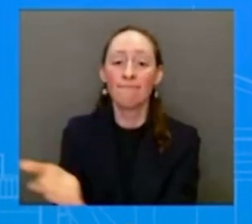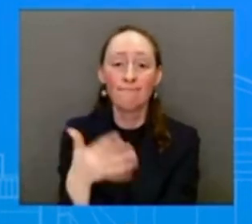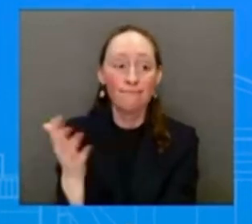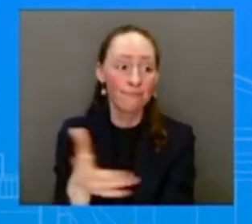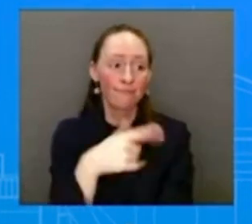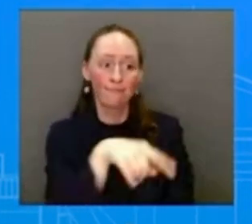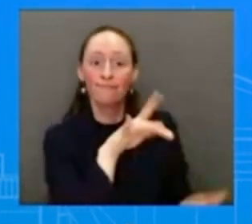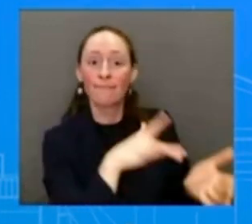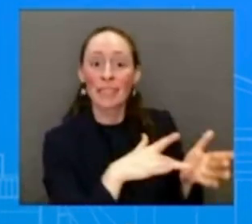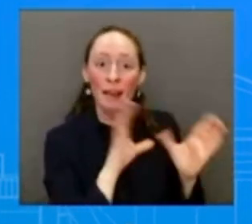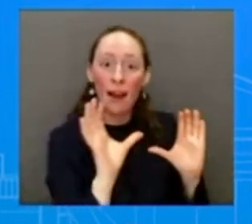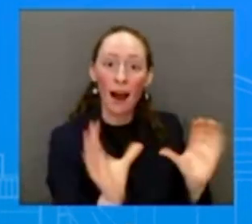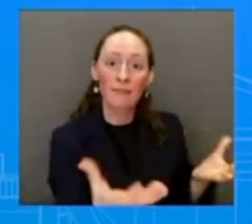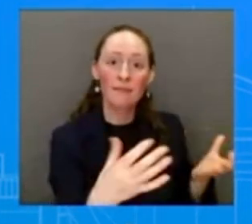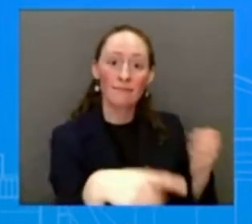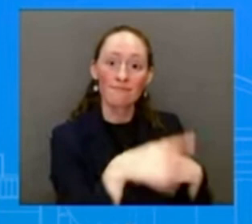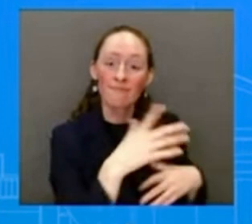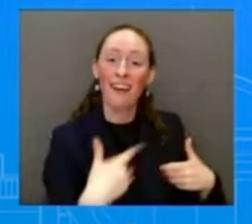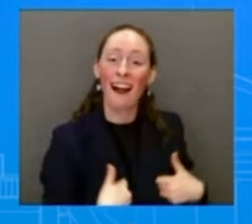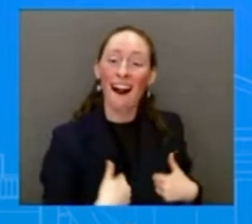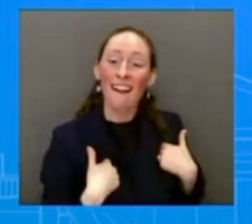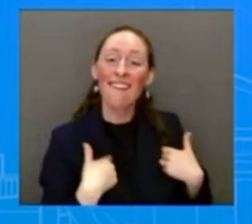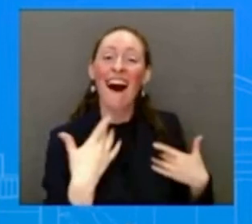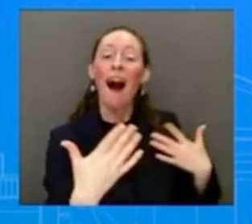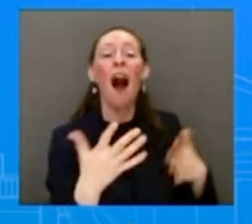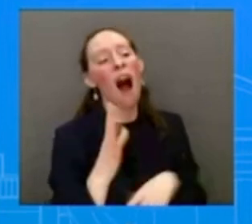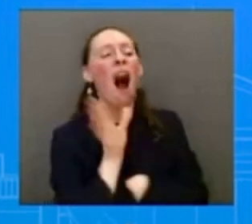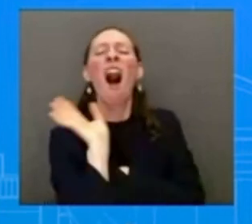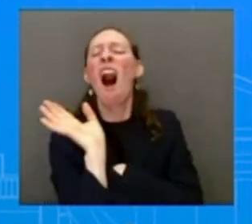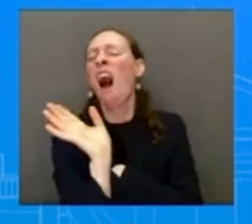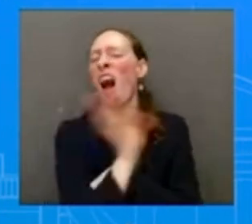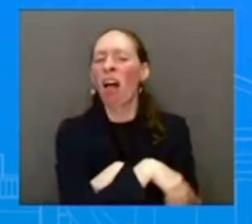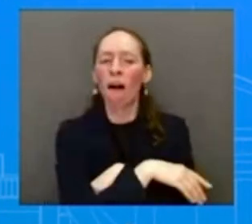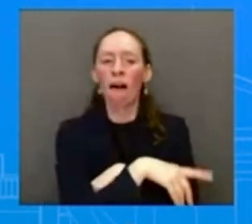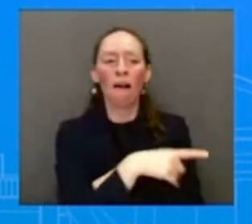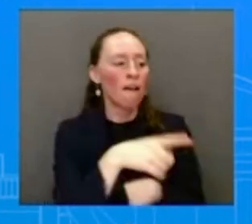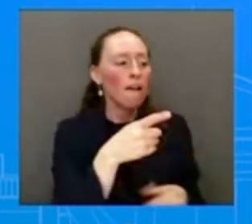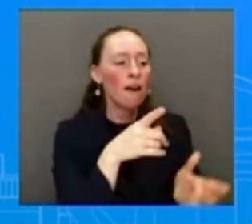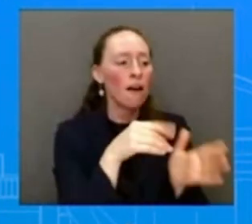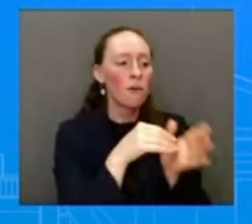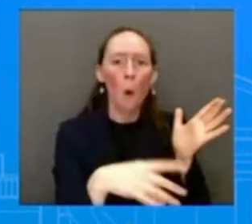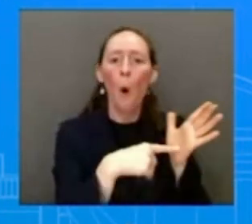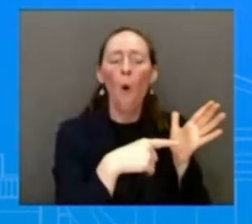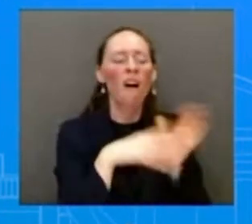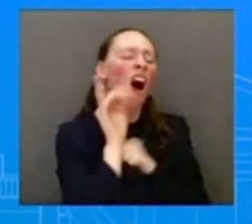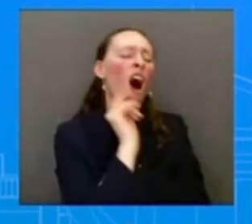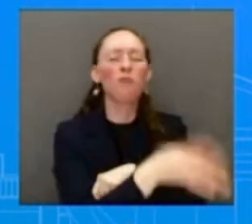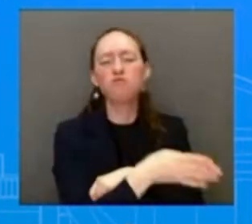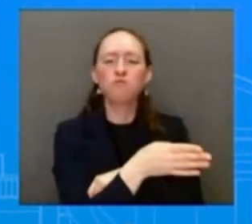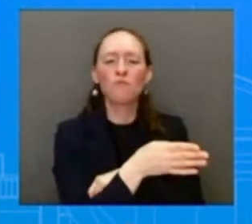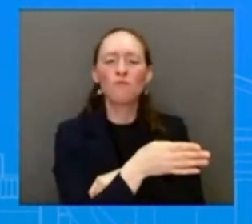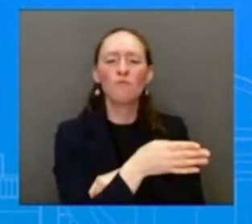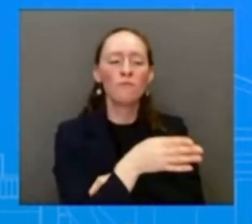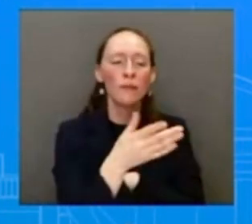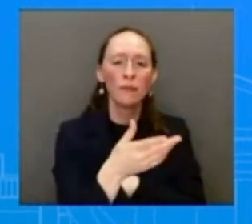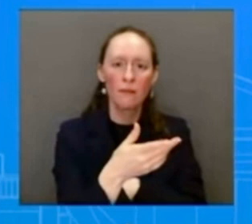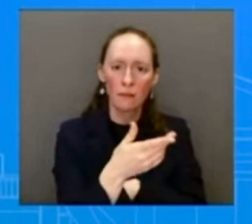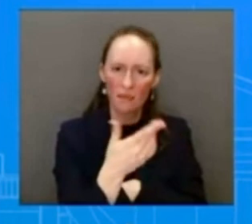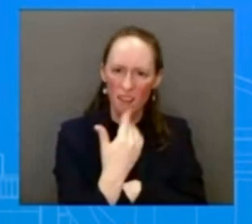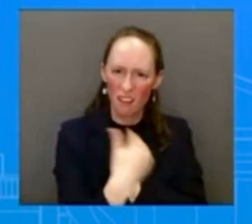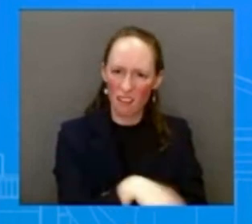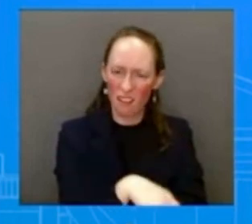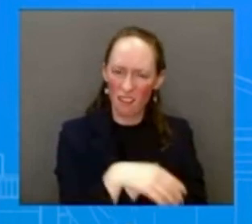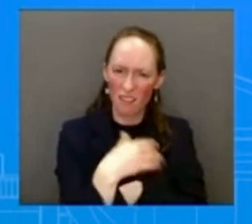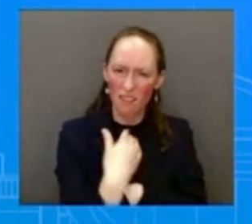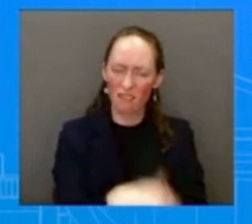the student debt relief they need and deserve. We're talking about more than 2.1 million borrowers who have applied for